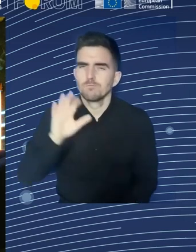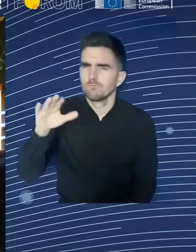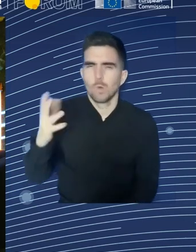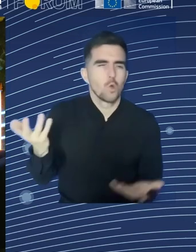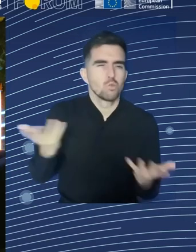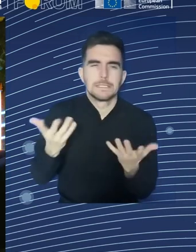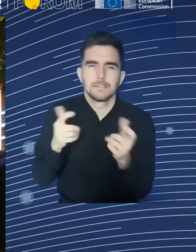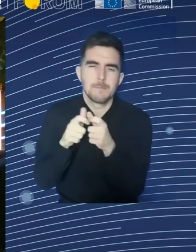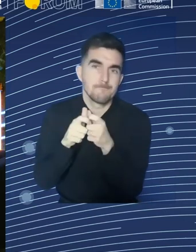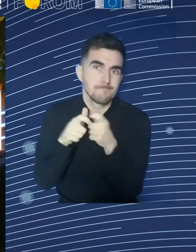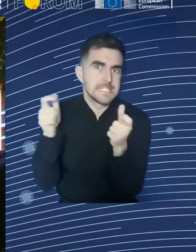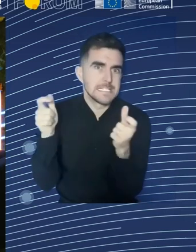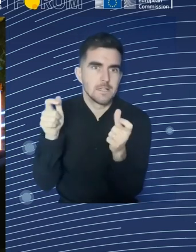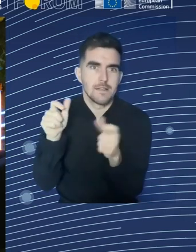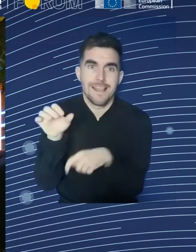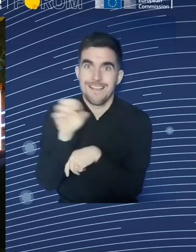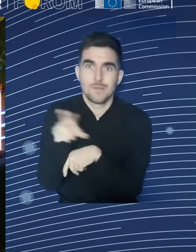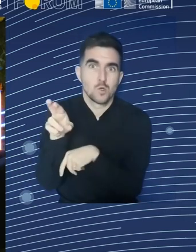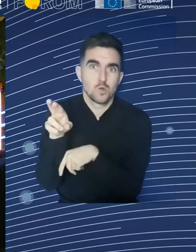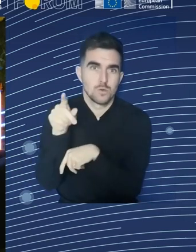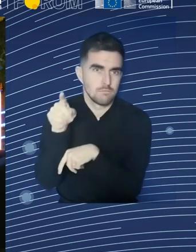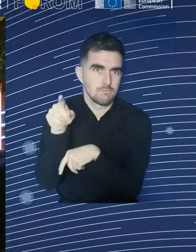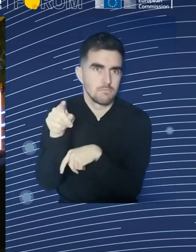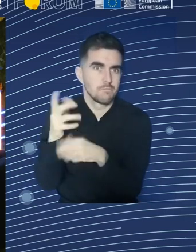that as a quite big question.